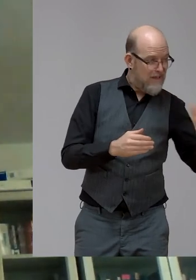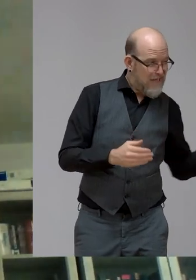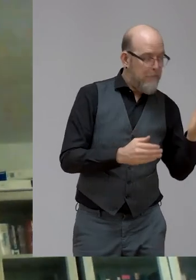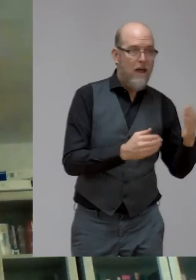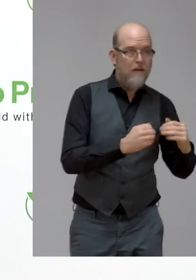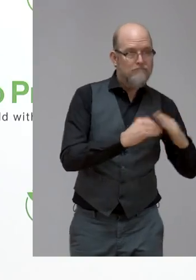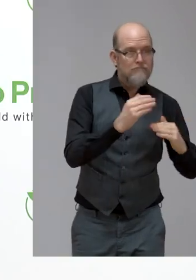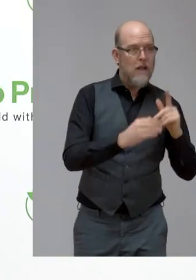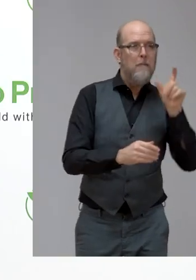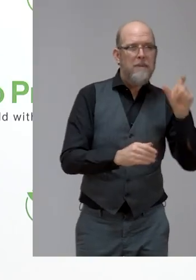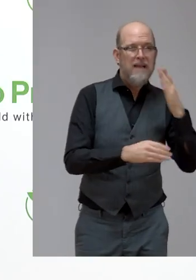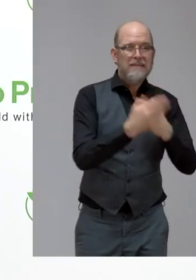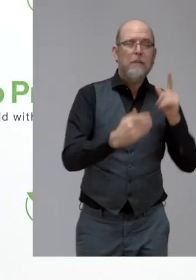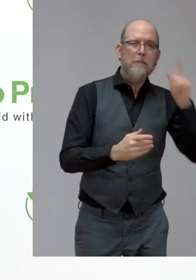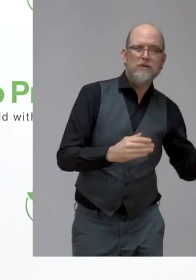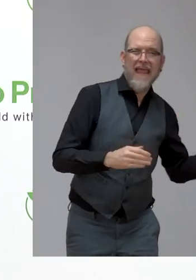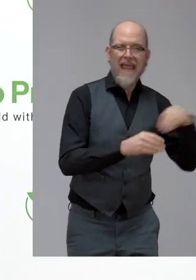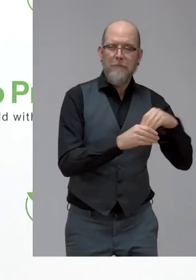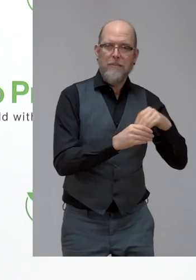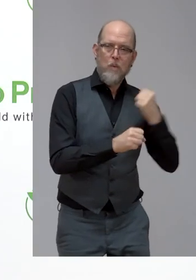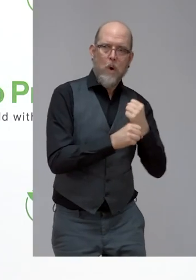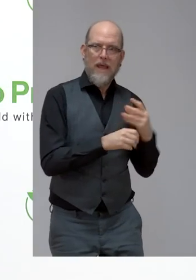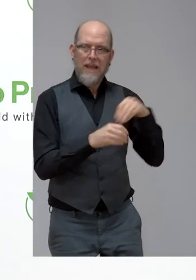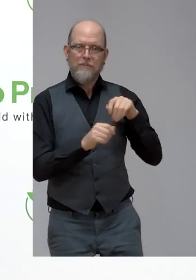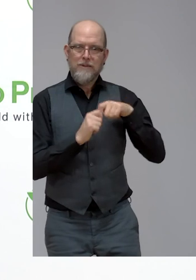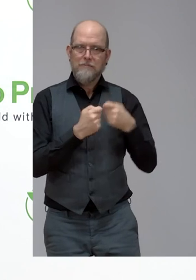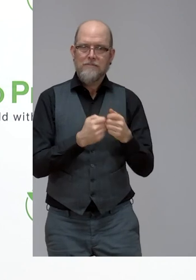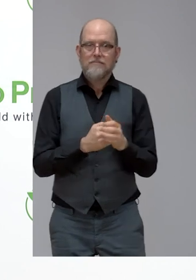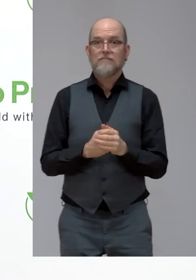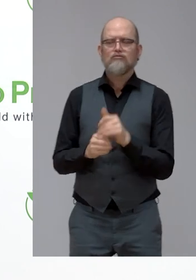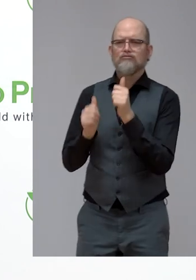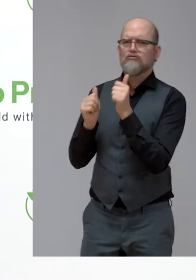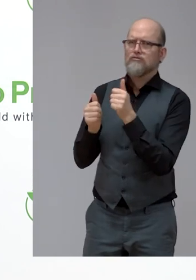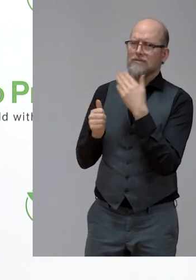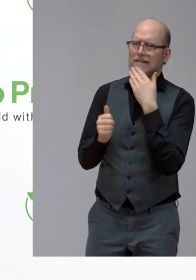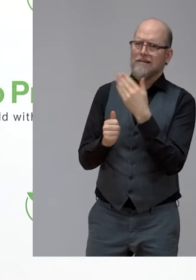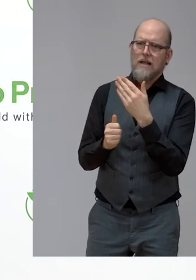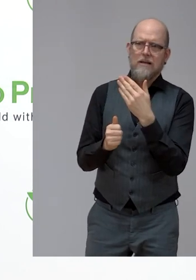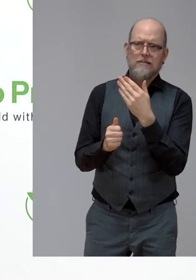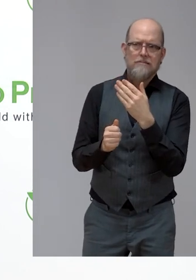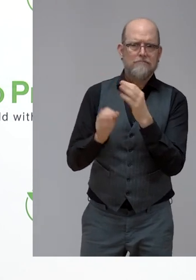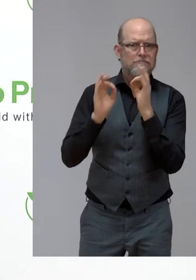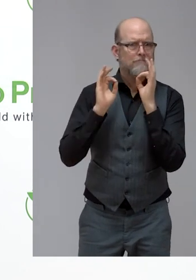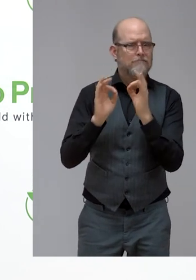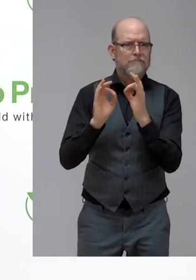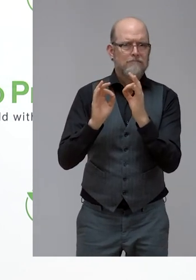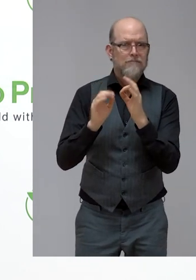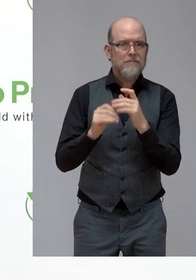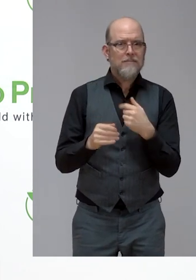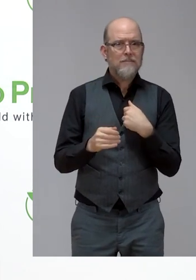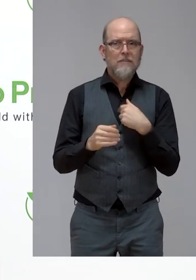Back to you, Michael. Thank you so much, Stefan. One final recommendation. Don't hesitate